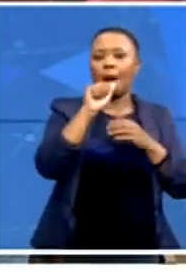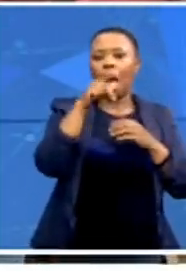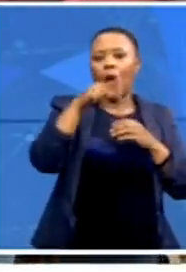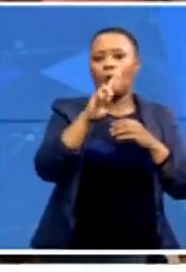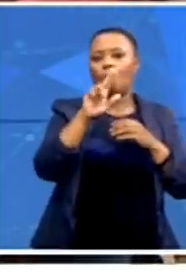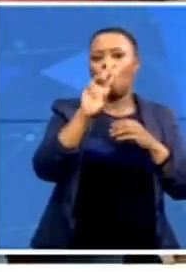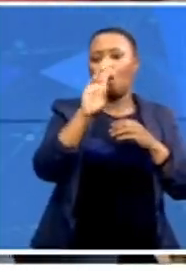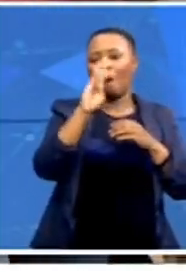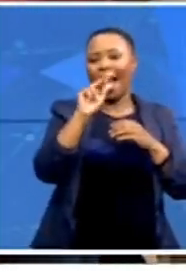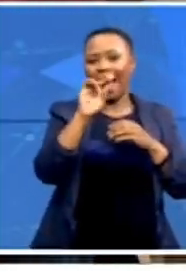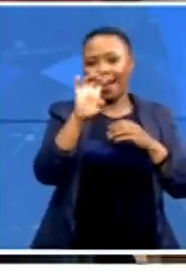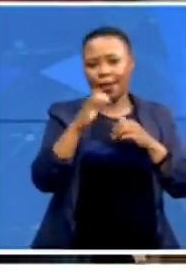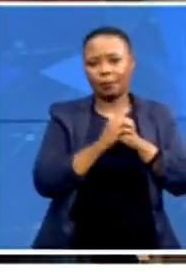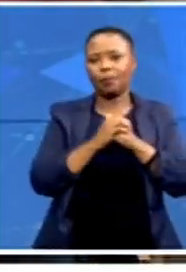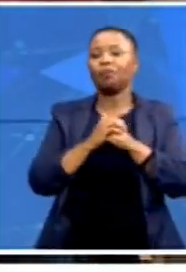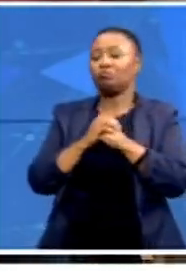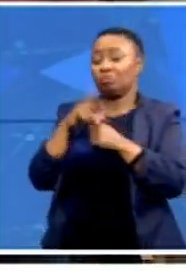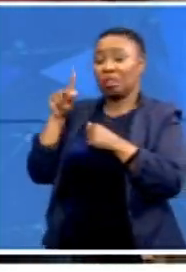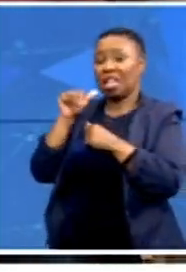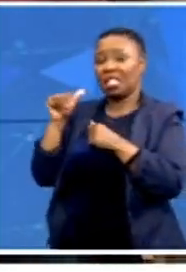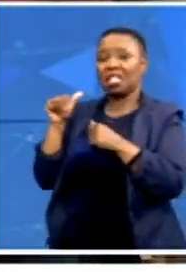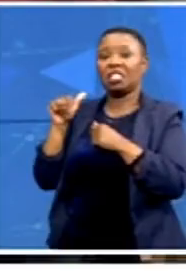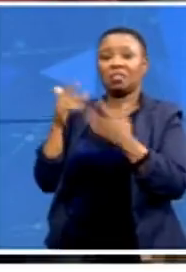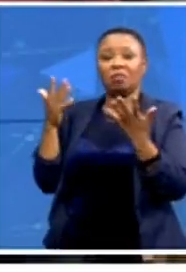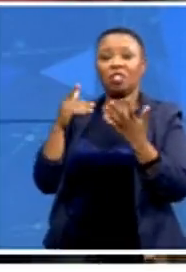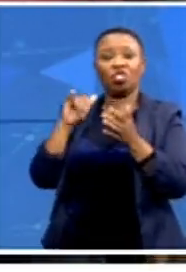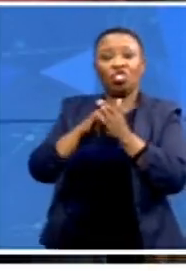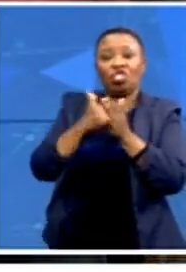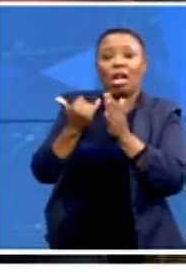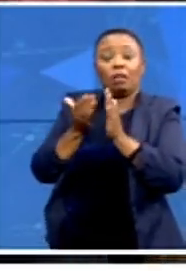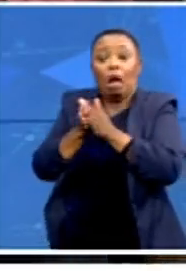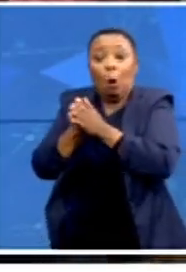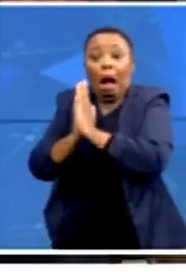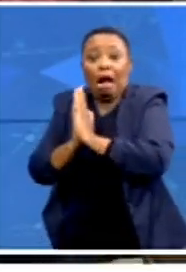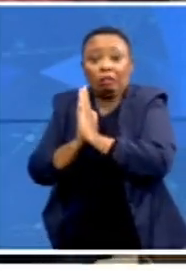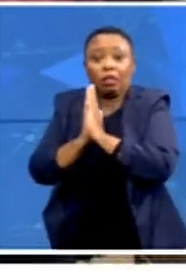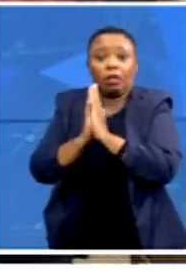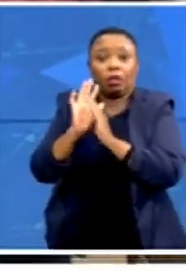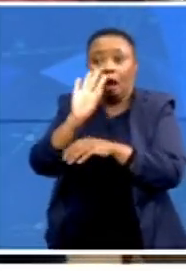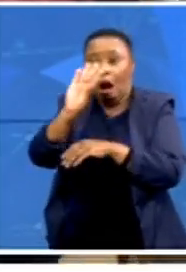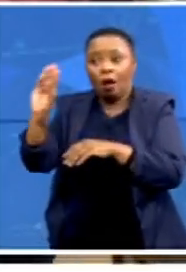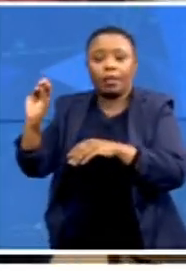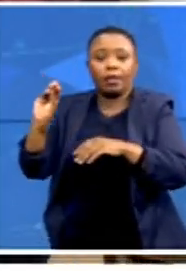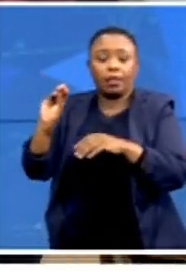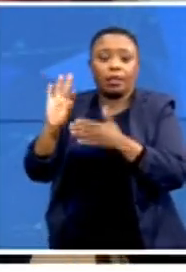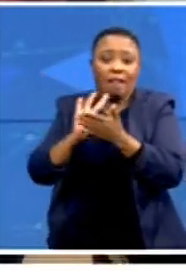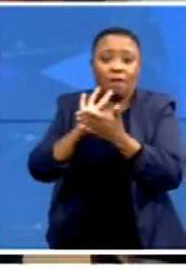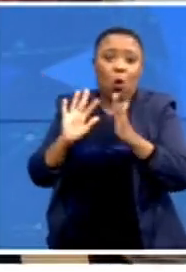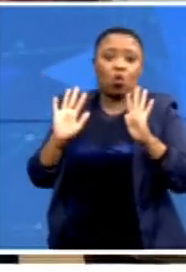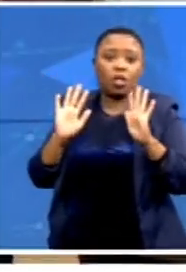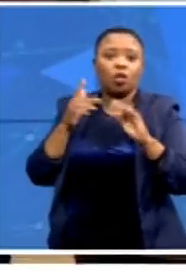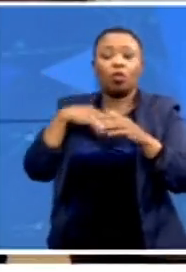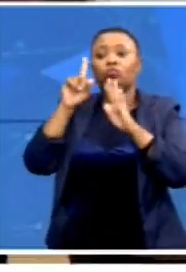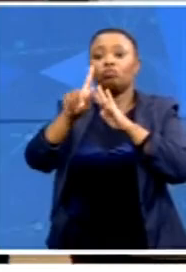says that, you know, they are just here to ask vote. They are going anywhere to just, you know, talk to people with regards to their plight and